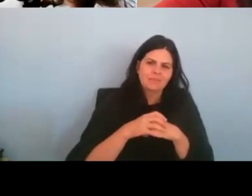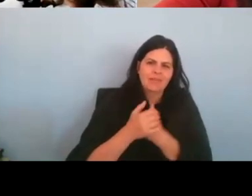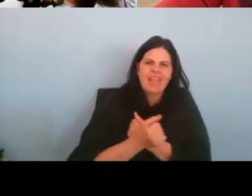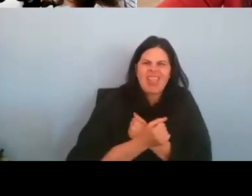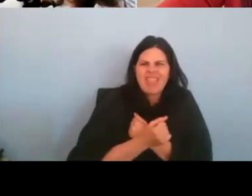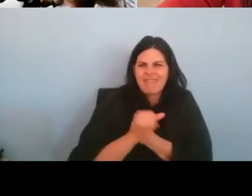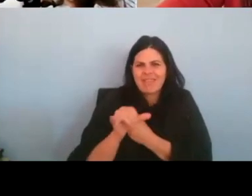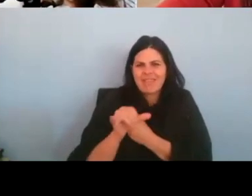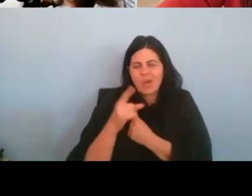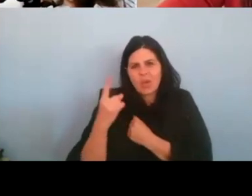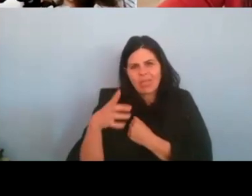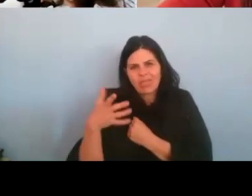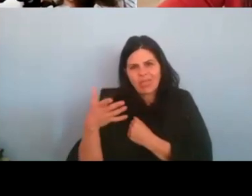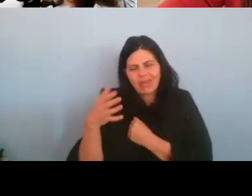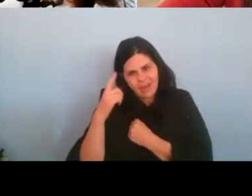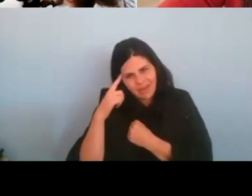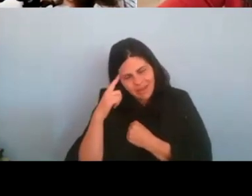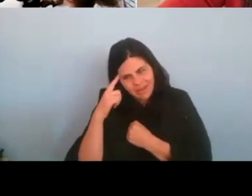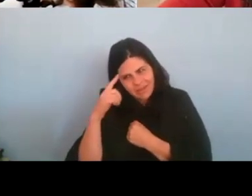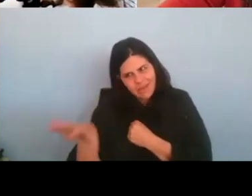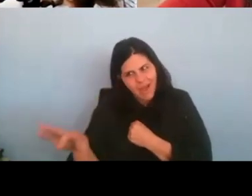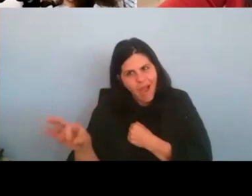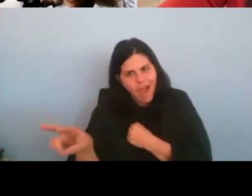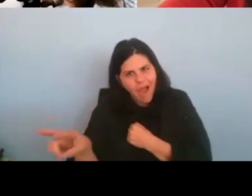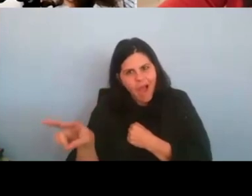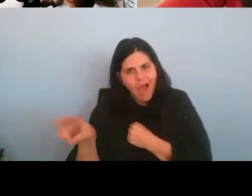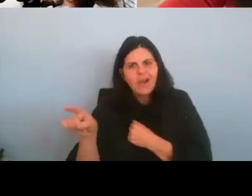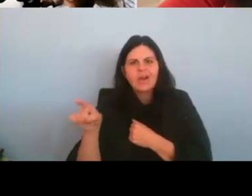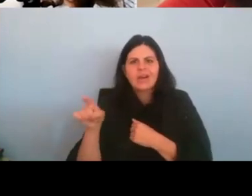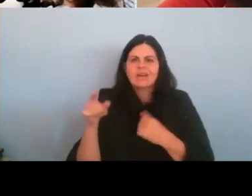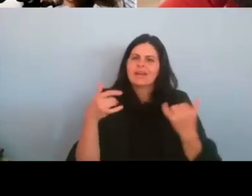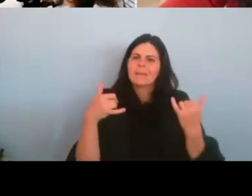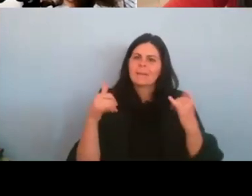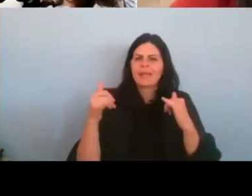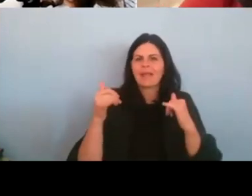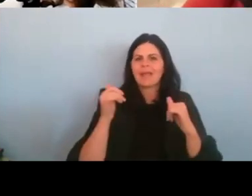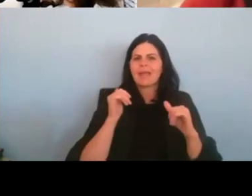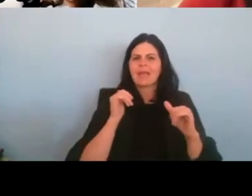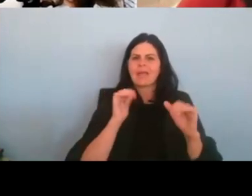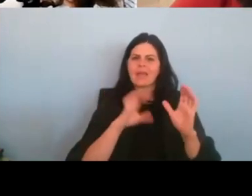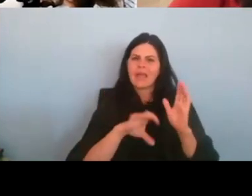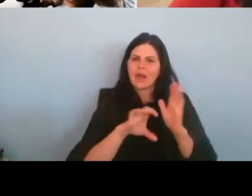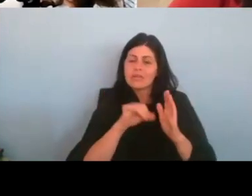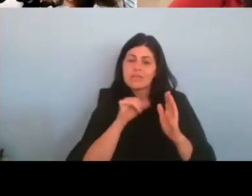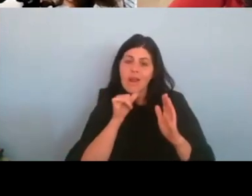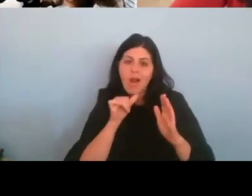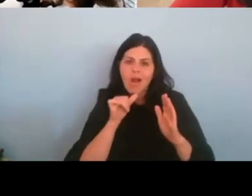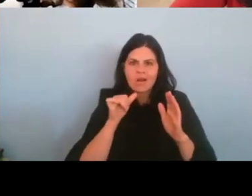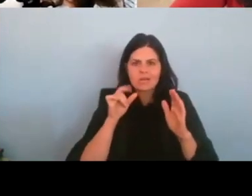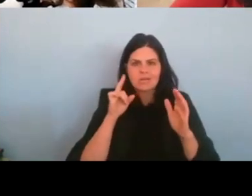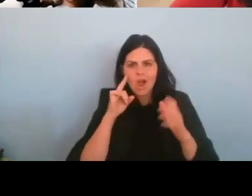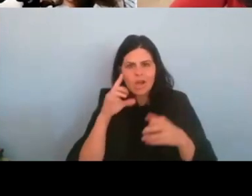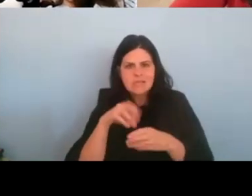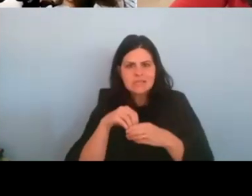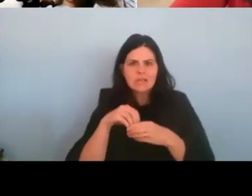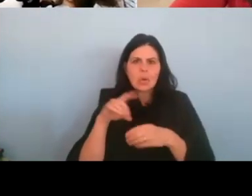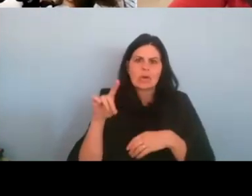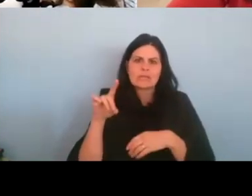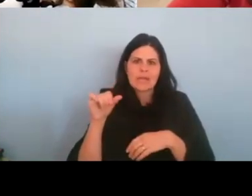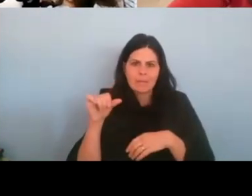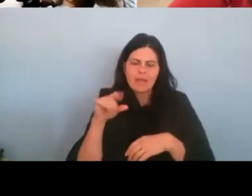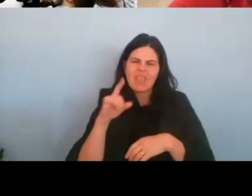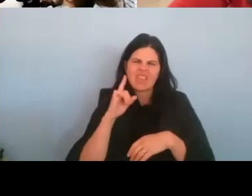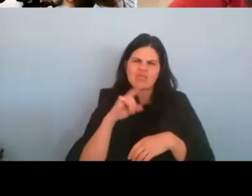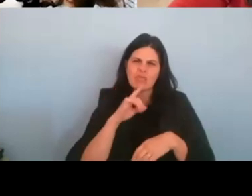was kind of picking up on was that you also want to play characters that aren't, you know, autistic or disabled. And I think that that's really important, uh,